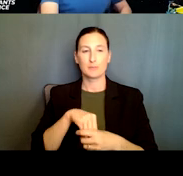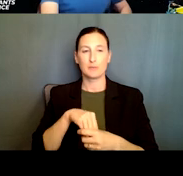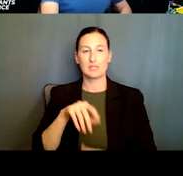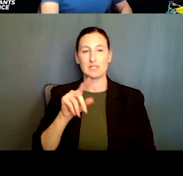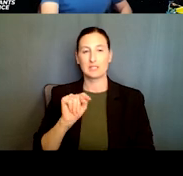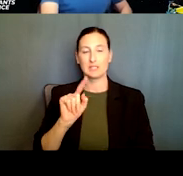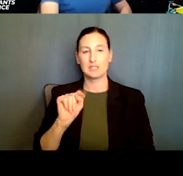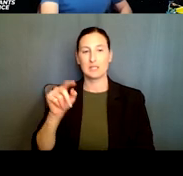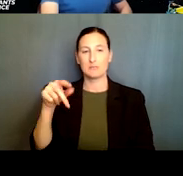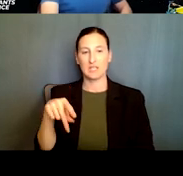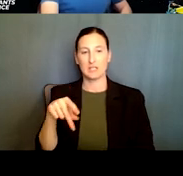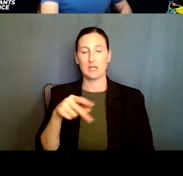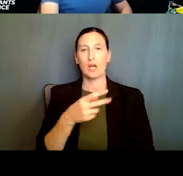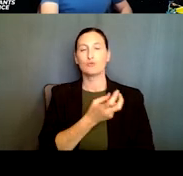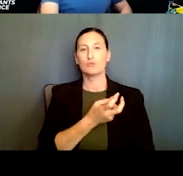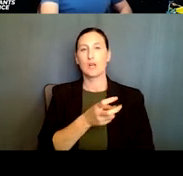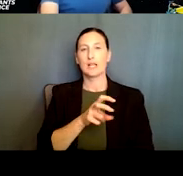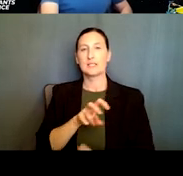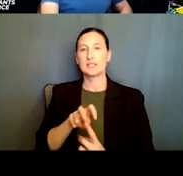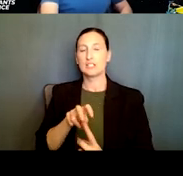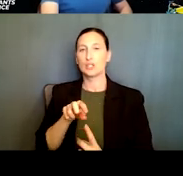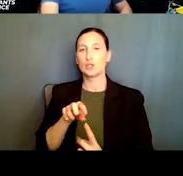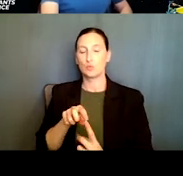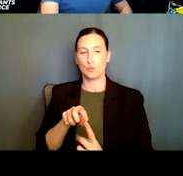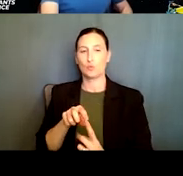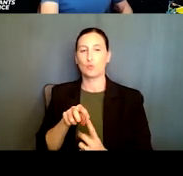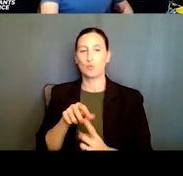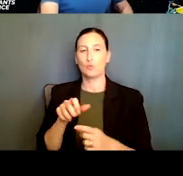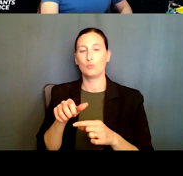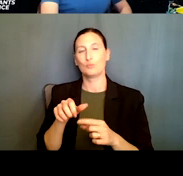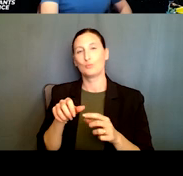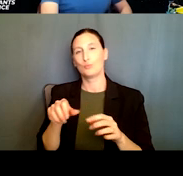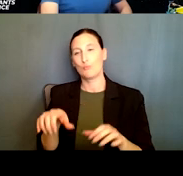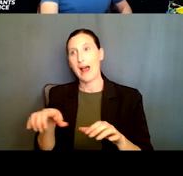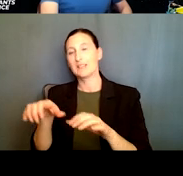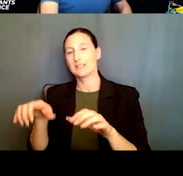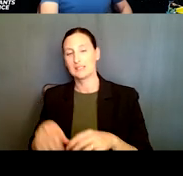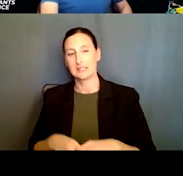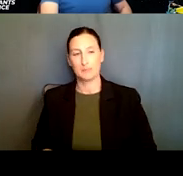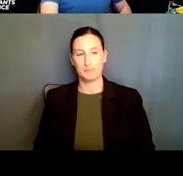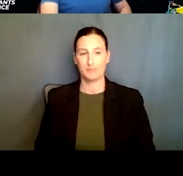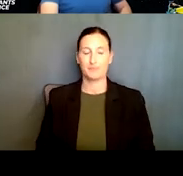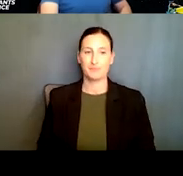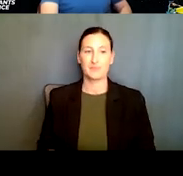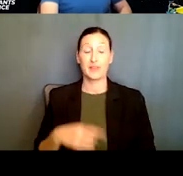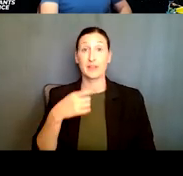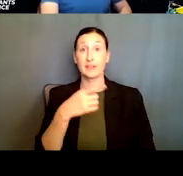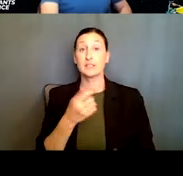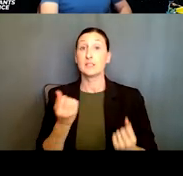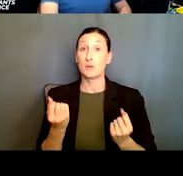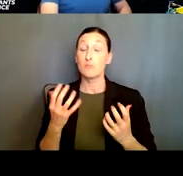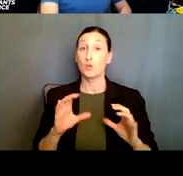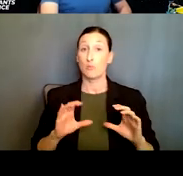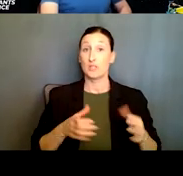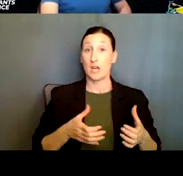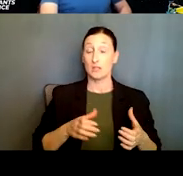to practice option. This is a cross-directorate and cross-agency solicitation, so, um, funding can be obtained